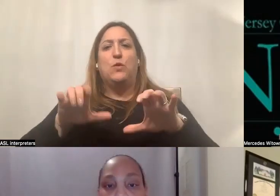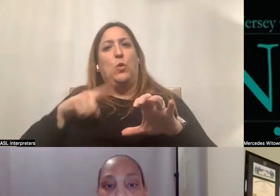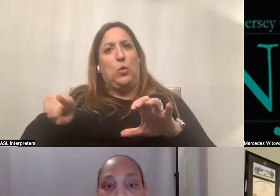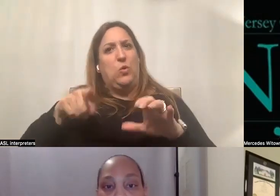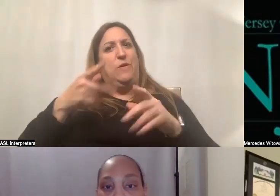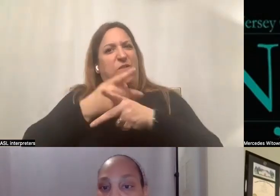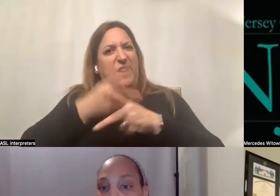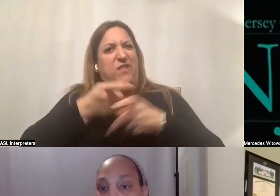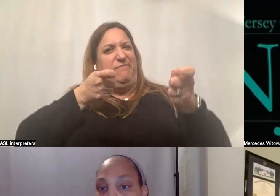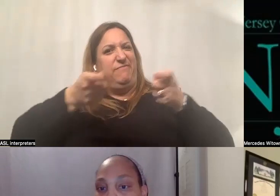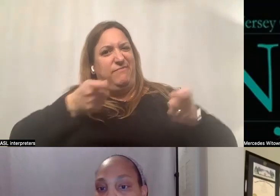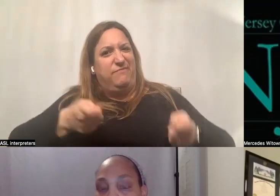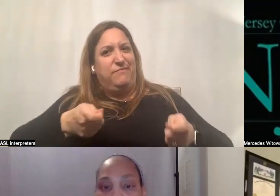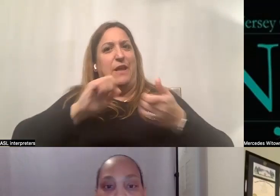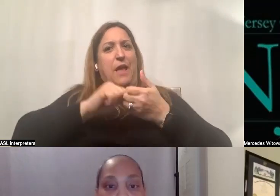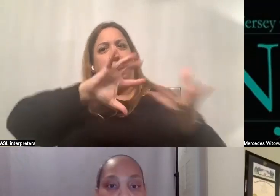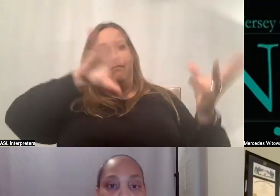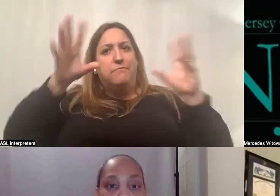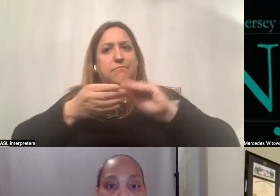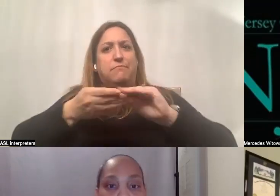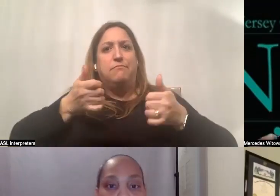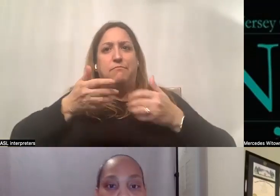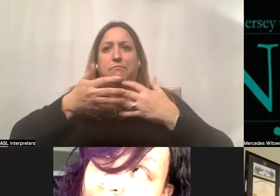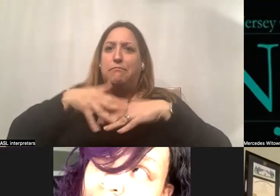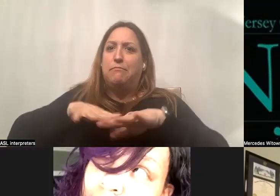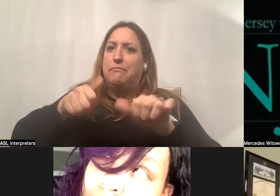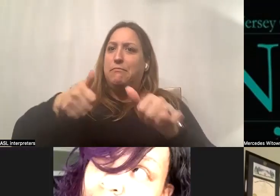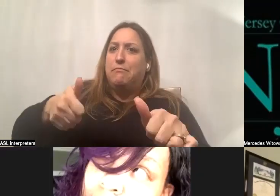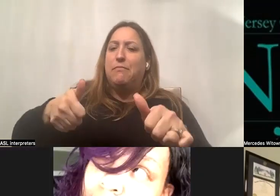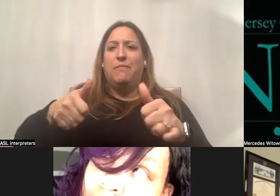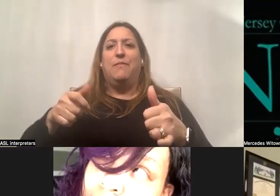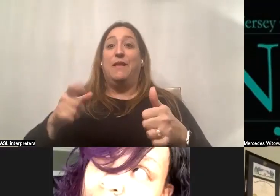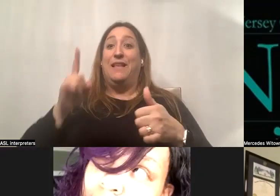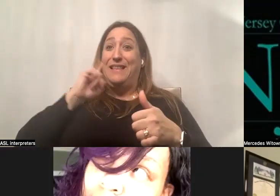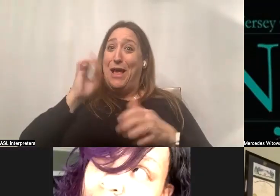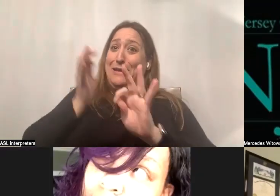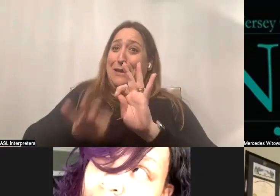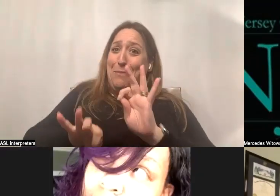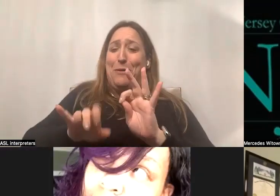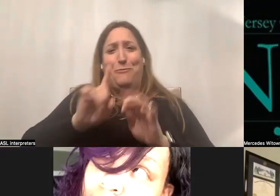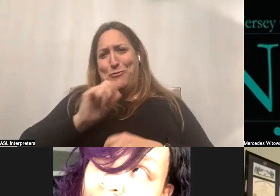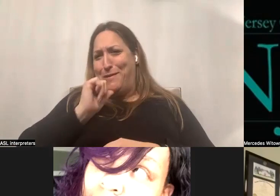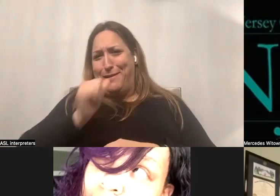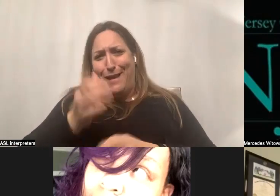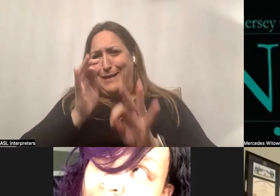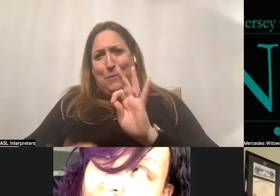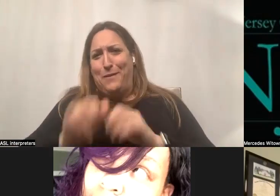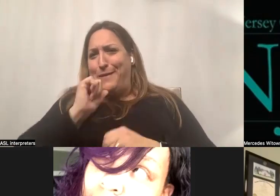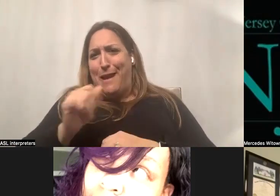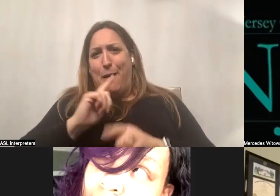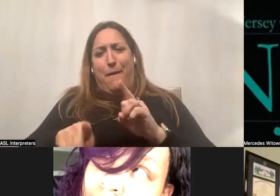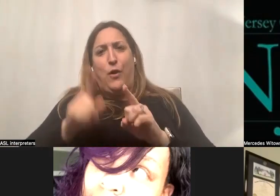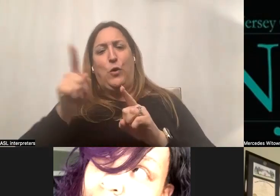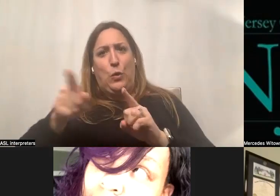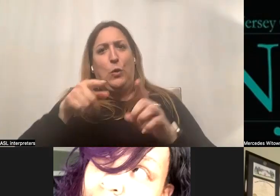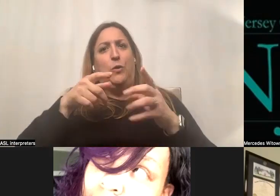all that and bring all that together. Um, and you make it kind of sound simple. I'm sure it's not simple, but once you get into the